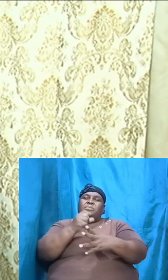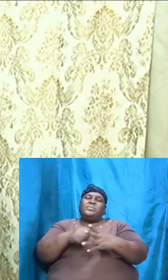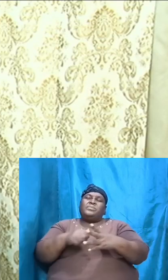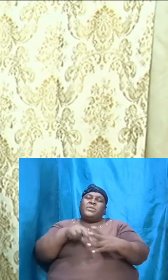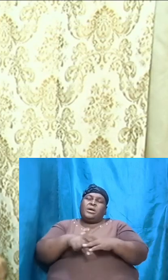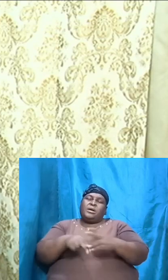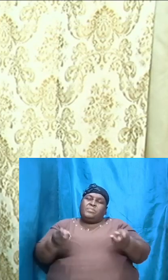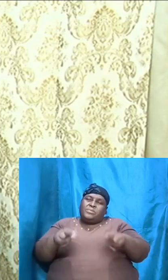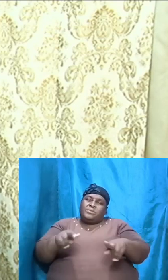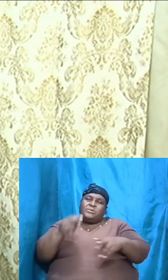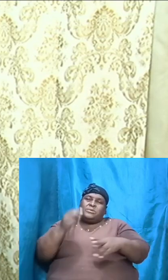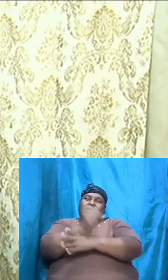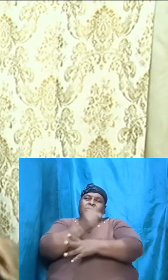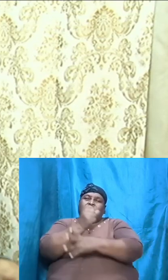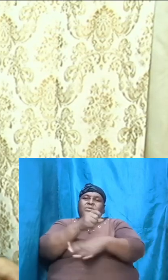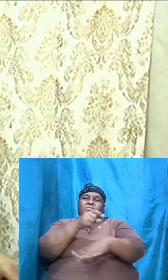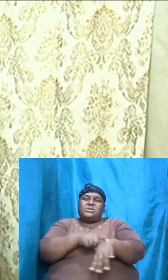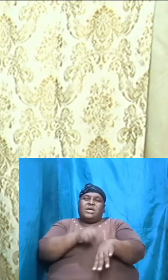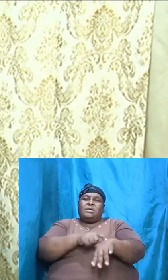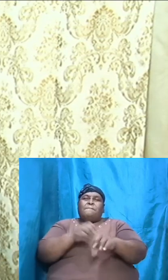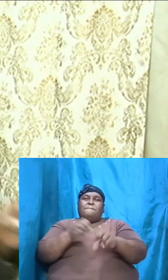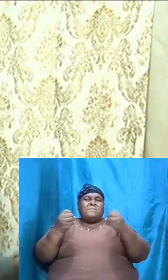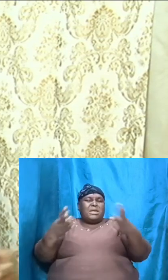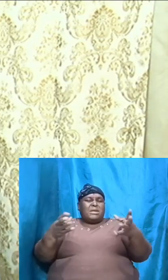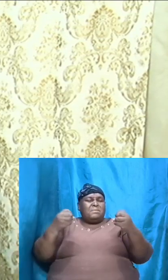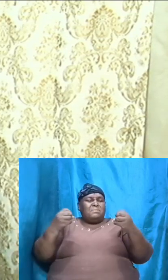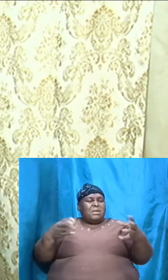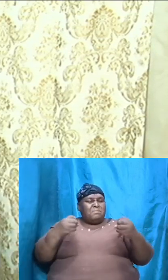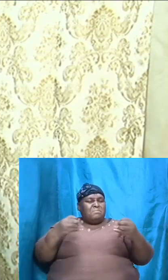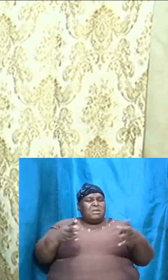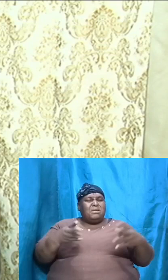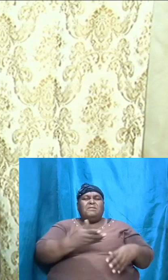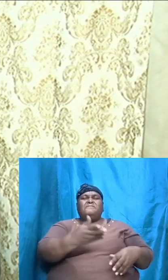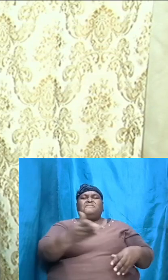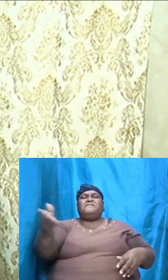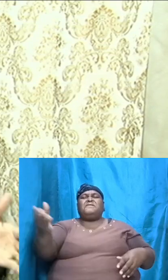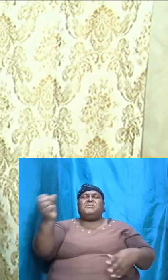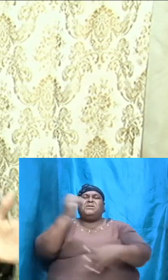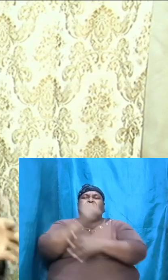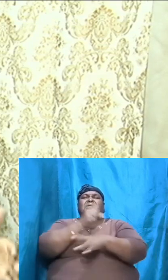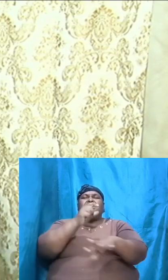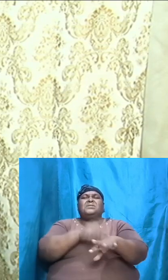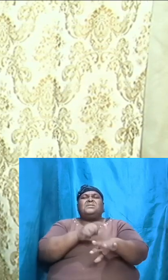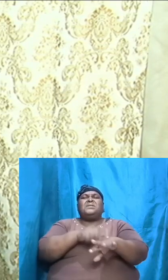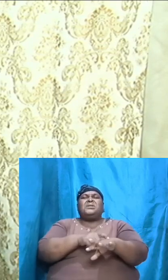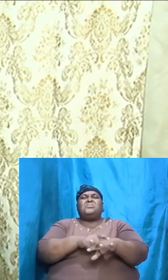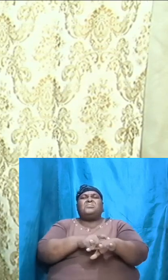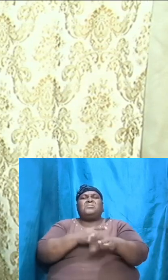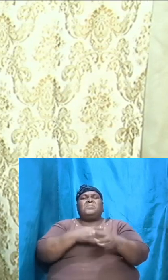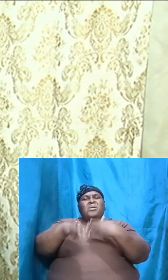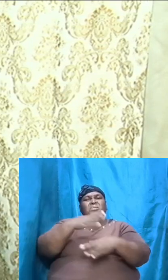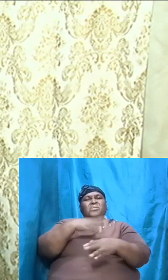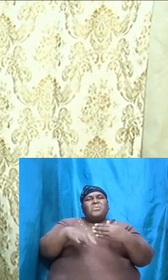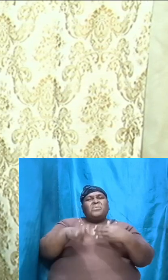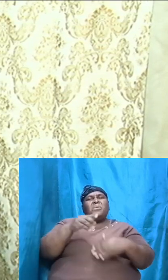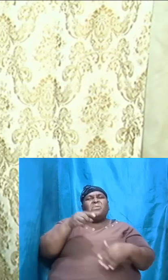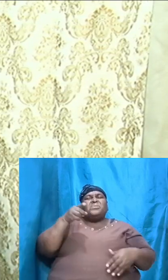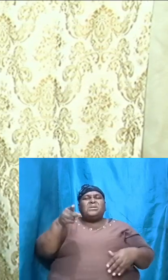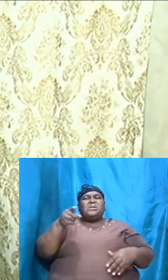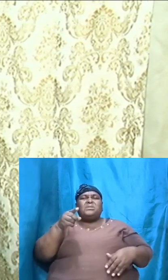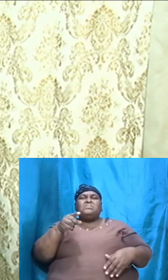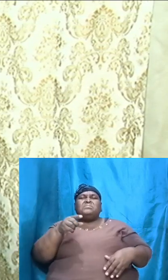of those around him were no pagans and remember these were family members yes